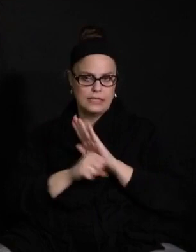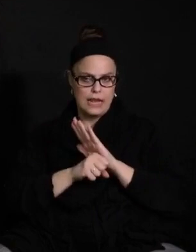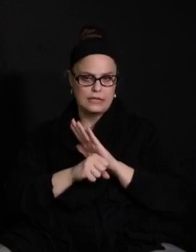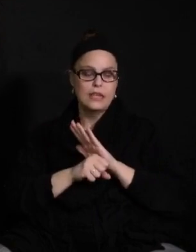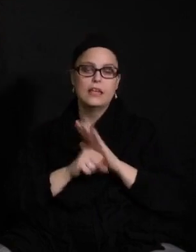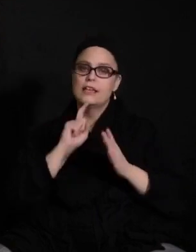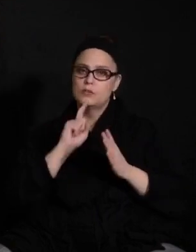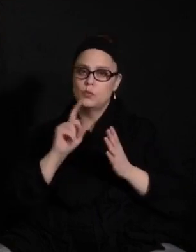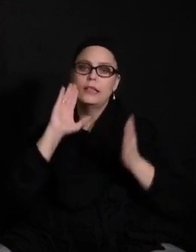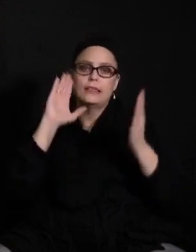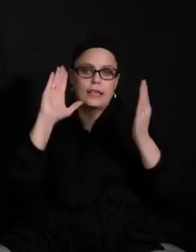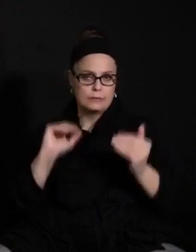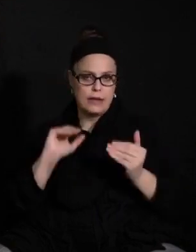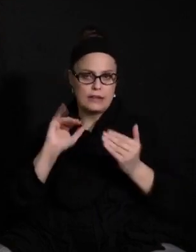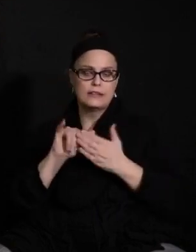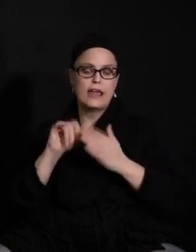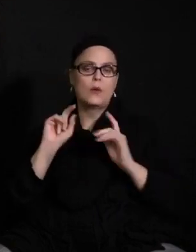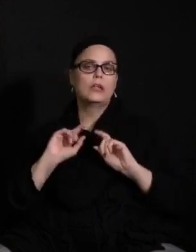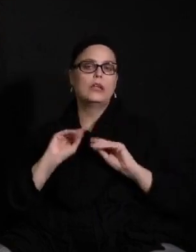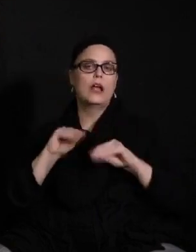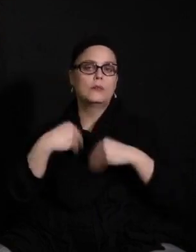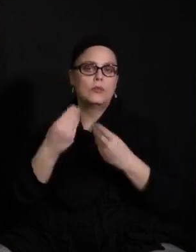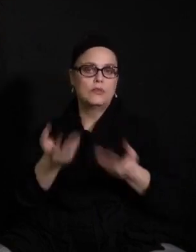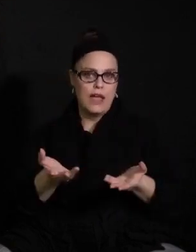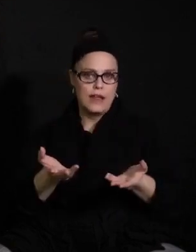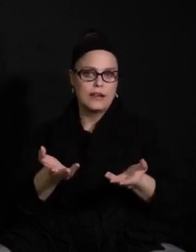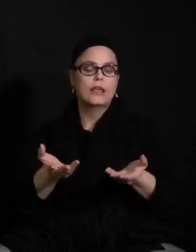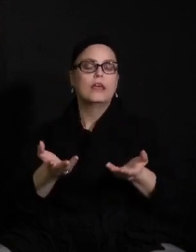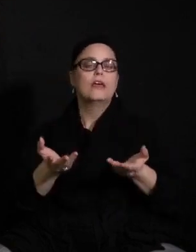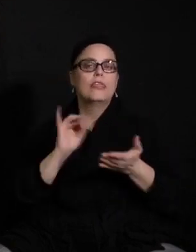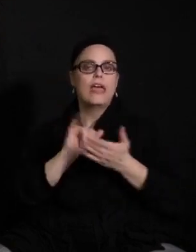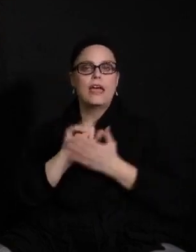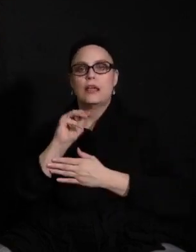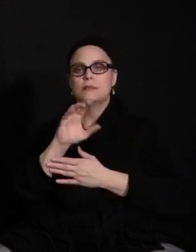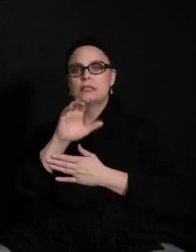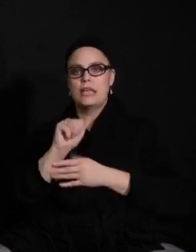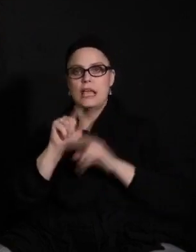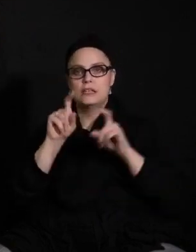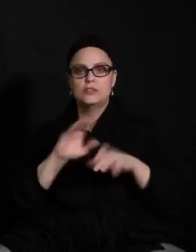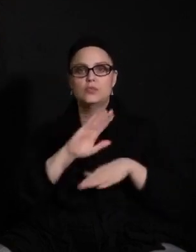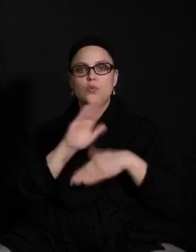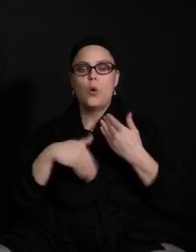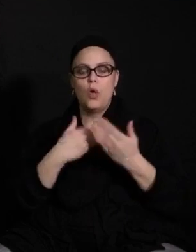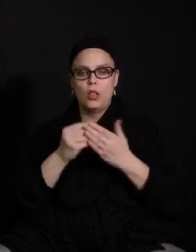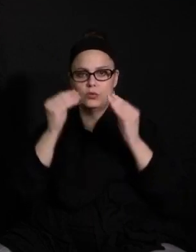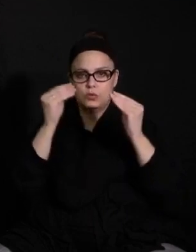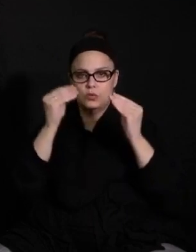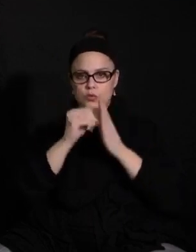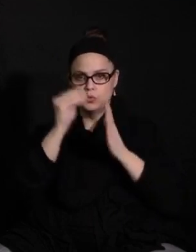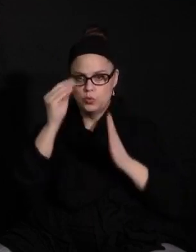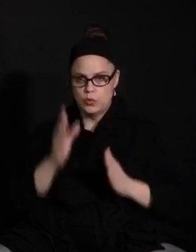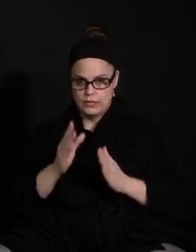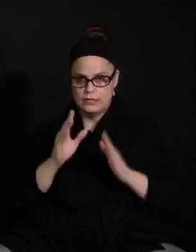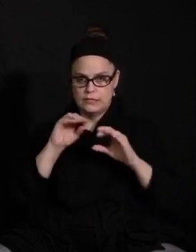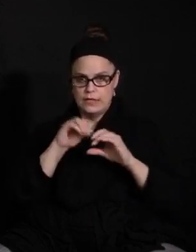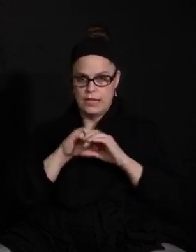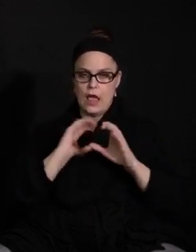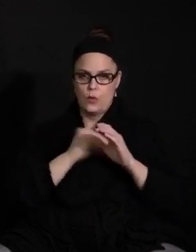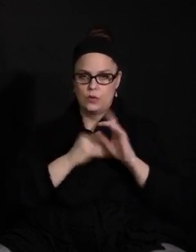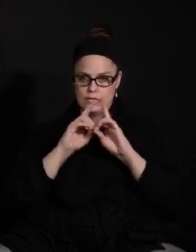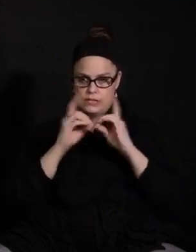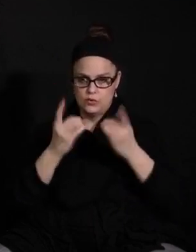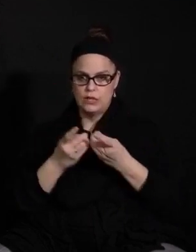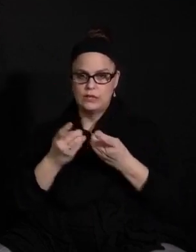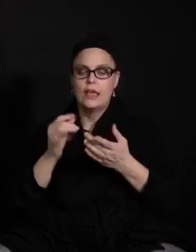is the expectation that we administer the MCA to all of our students as a district. And that